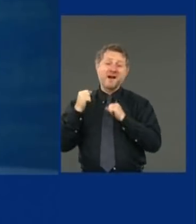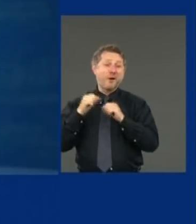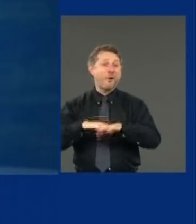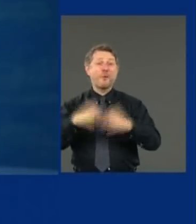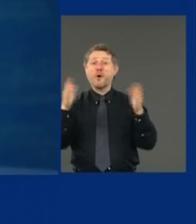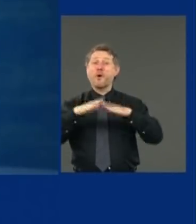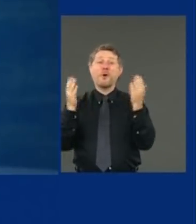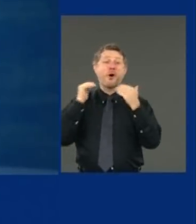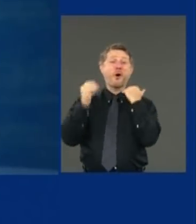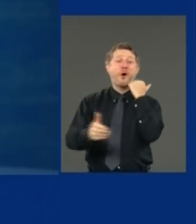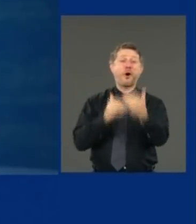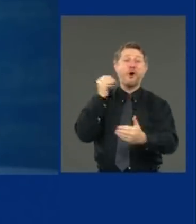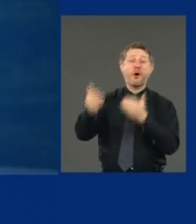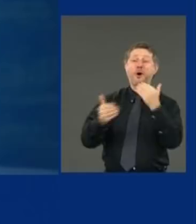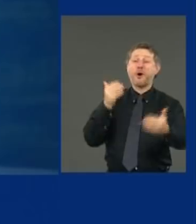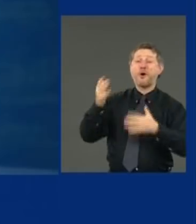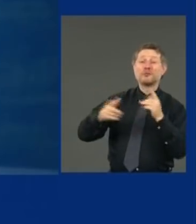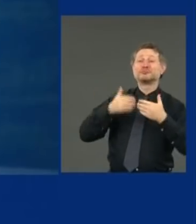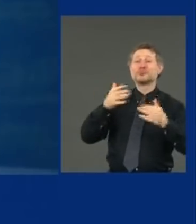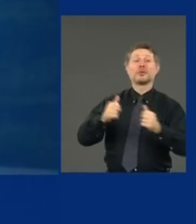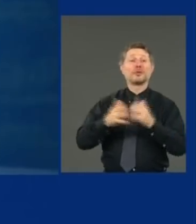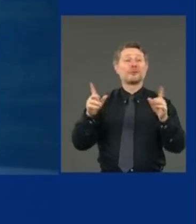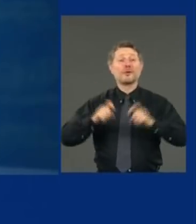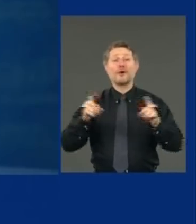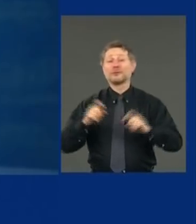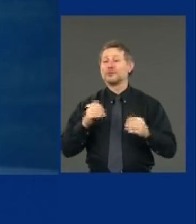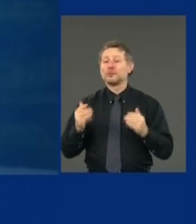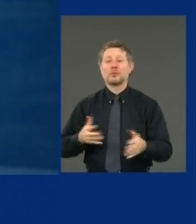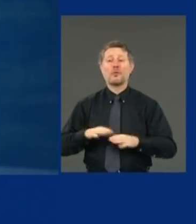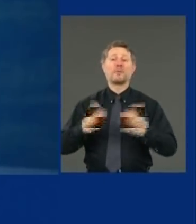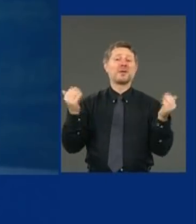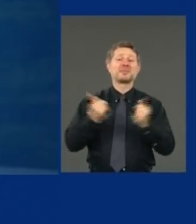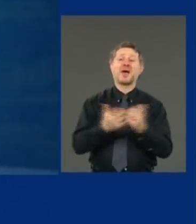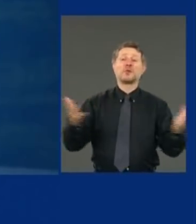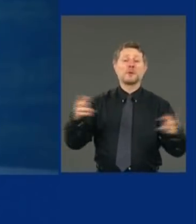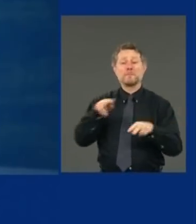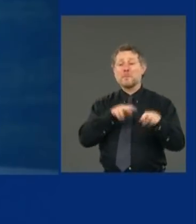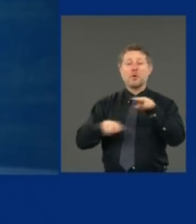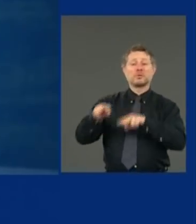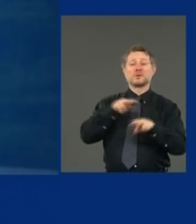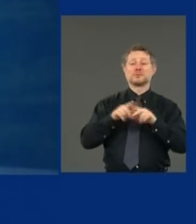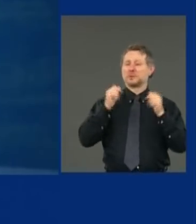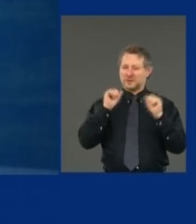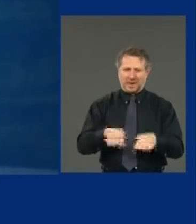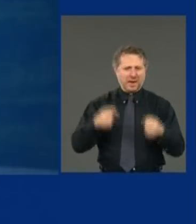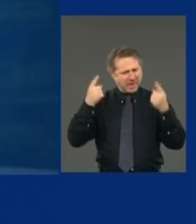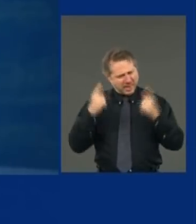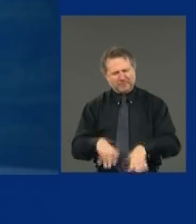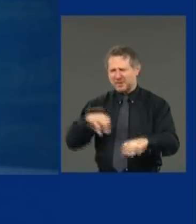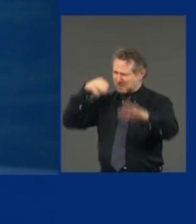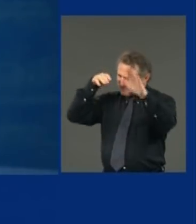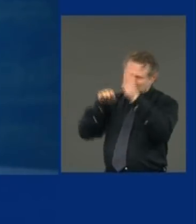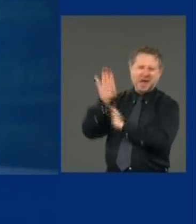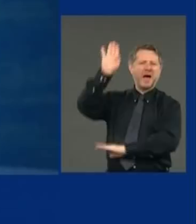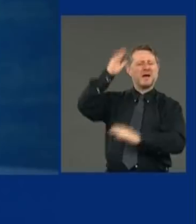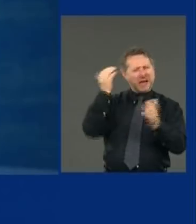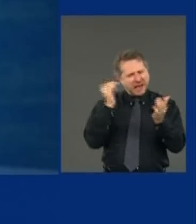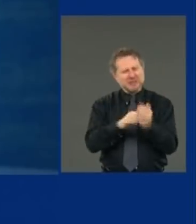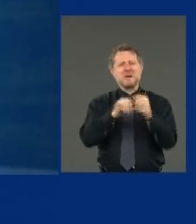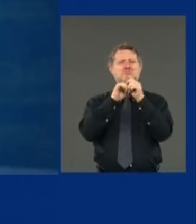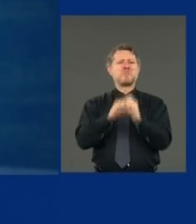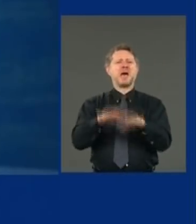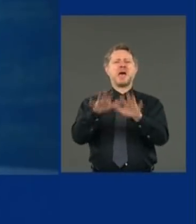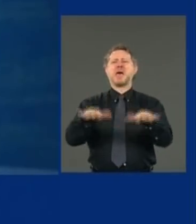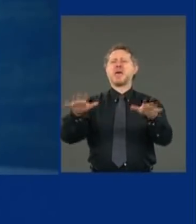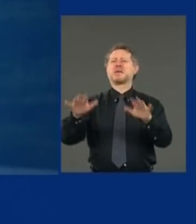without testing and tracing or opened without doing monitoring. That would be the worst situation is if we went through everything